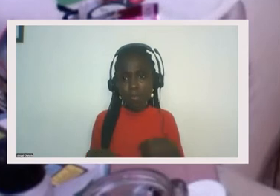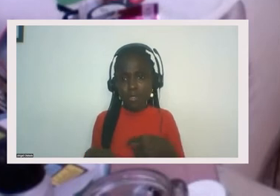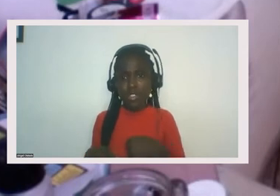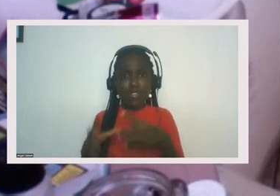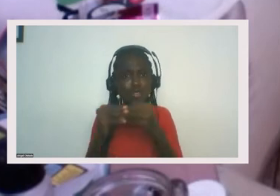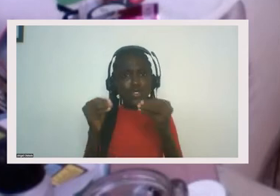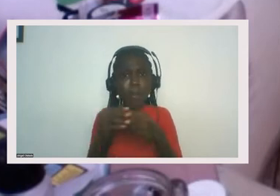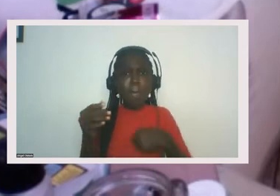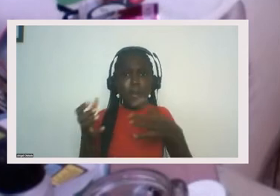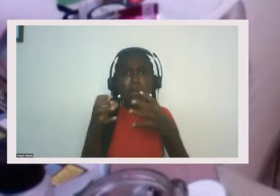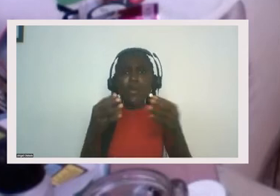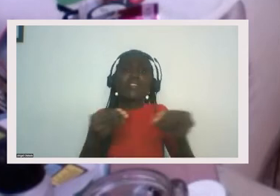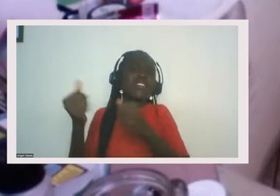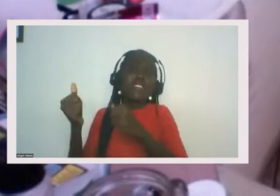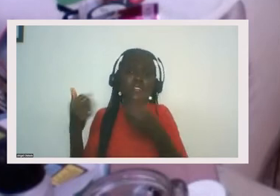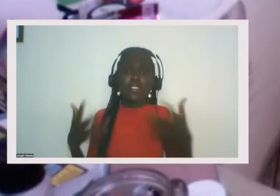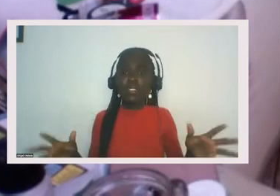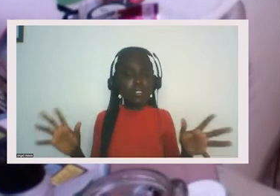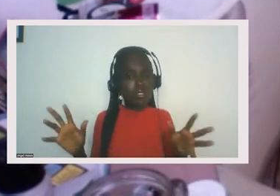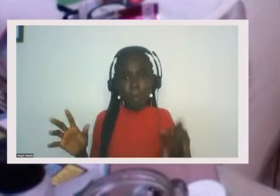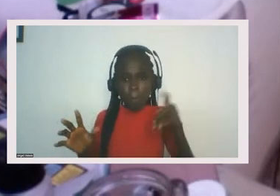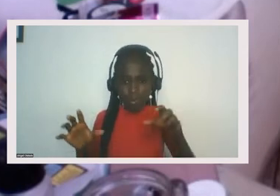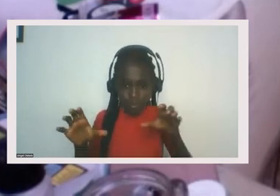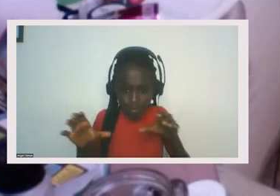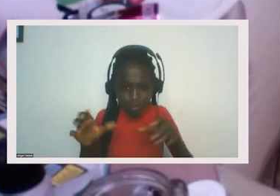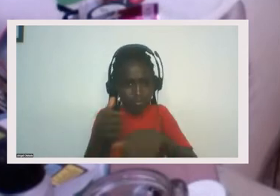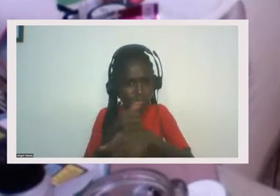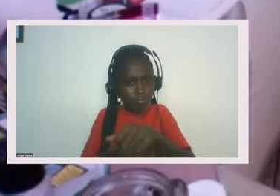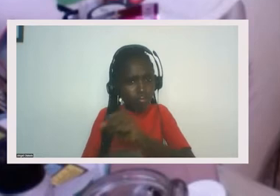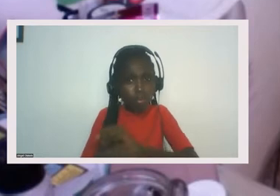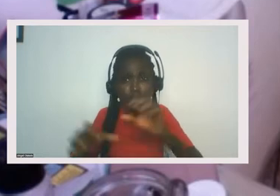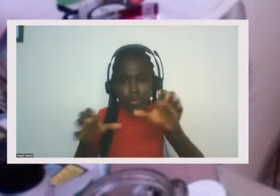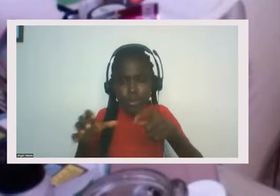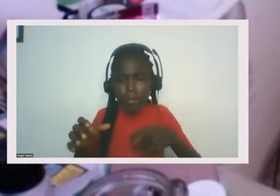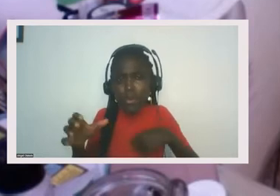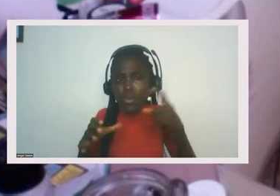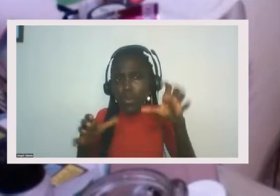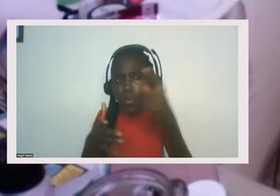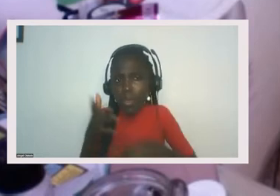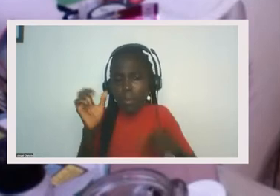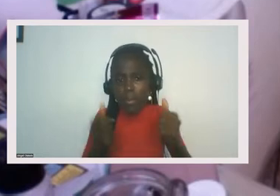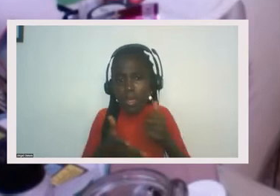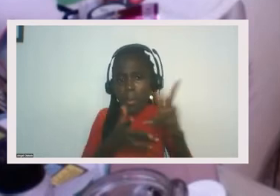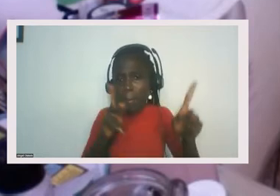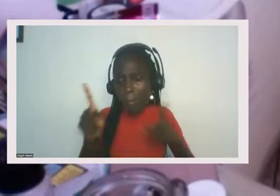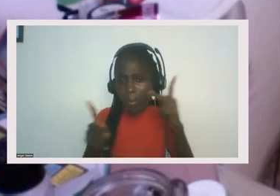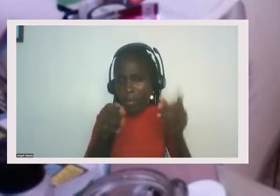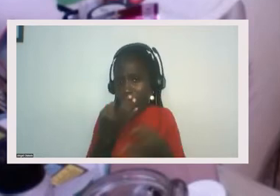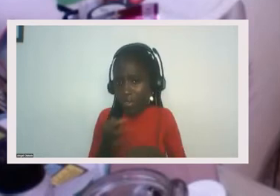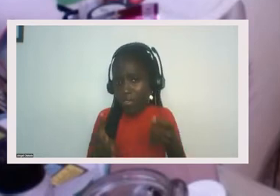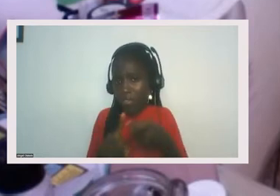that the people that are from that land, get it back to steward, because that's what's important to us.